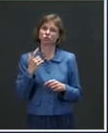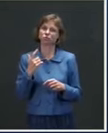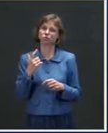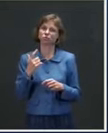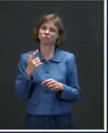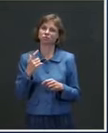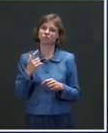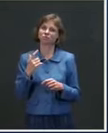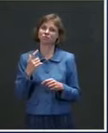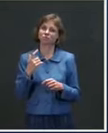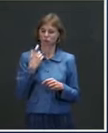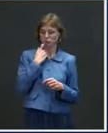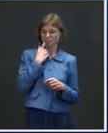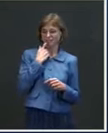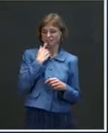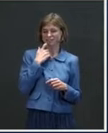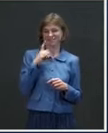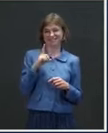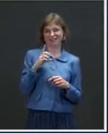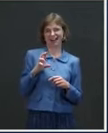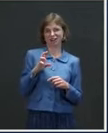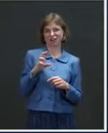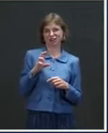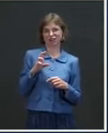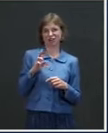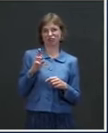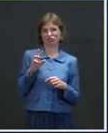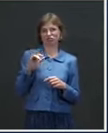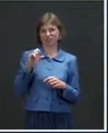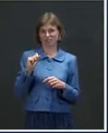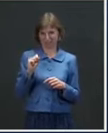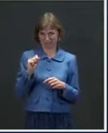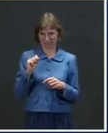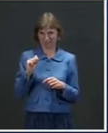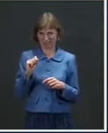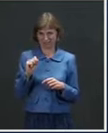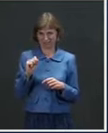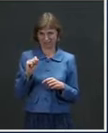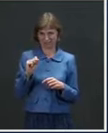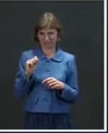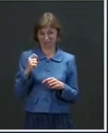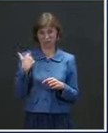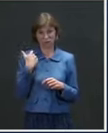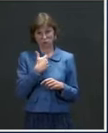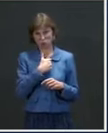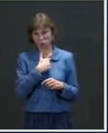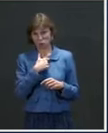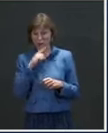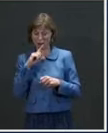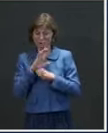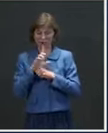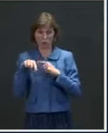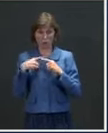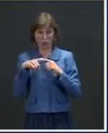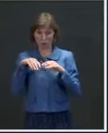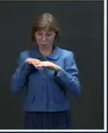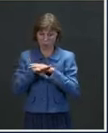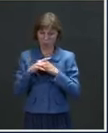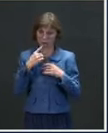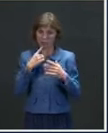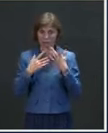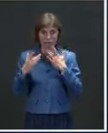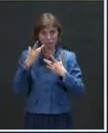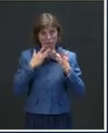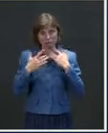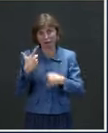last few moments ago, Dr. Chris, we committed when we got in. We were short on vaccines and